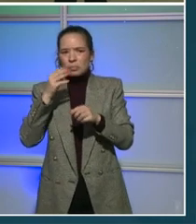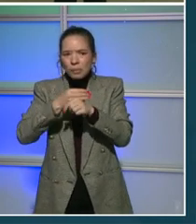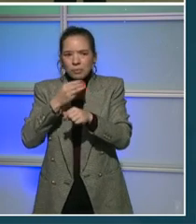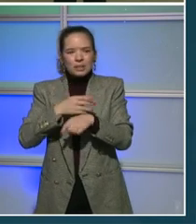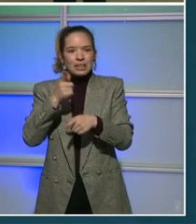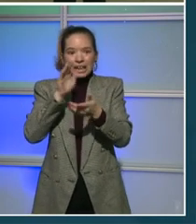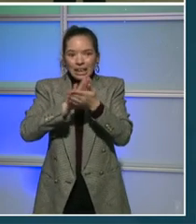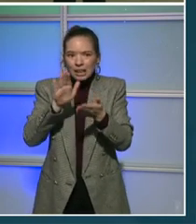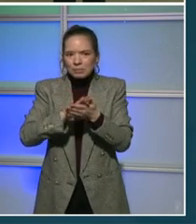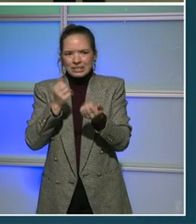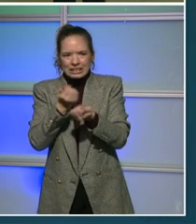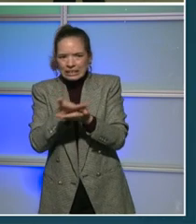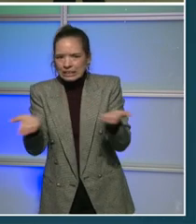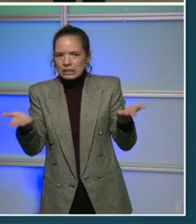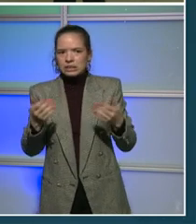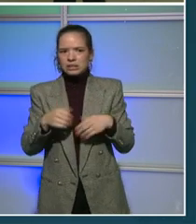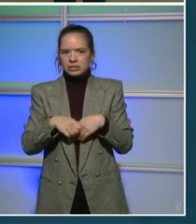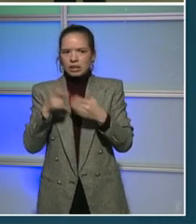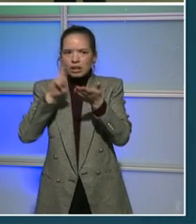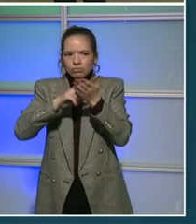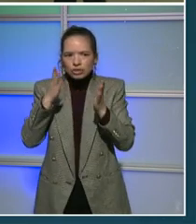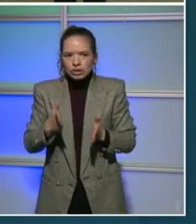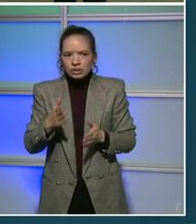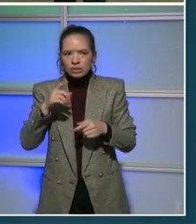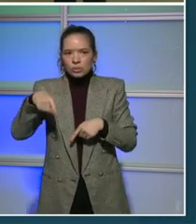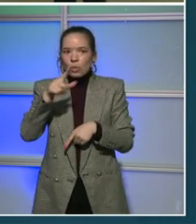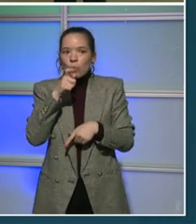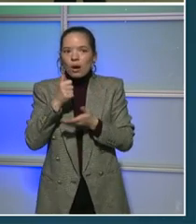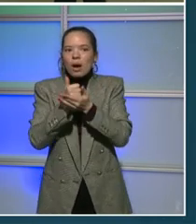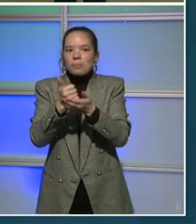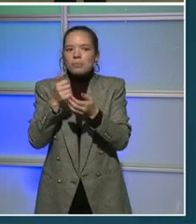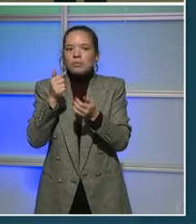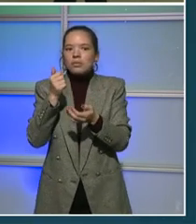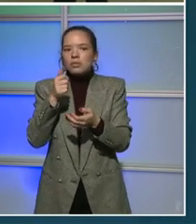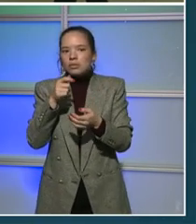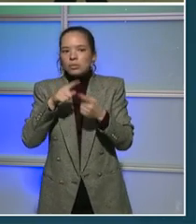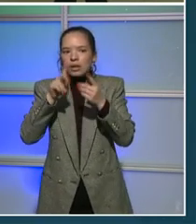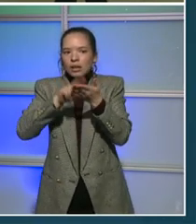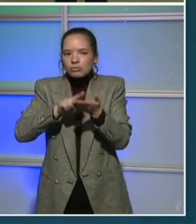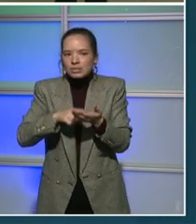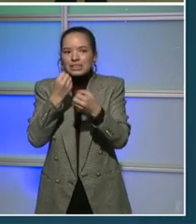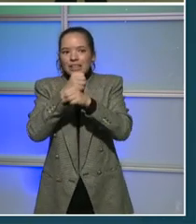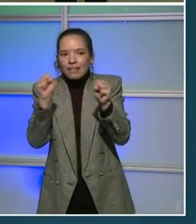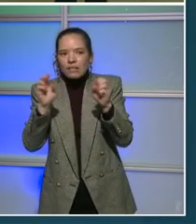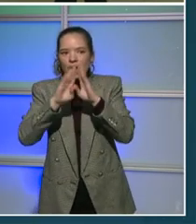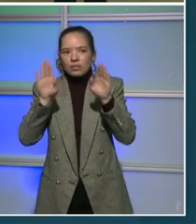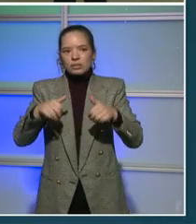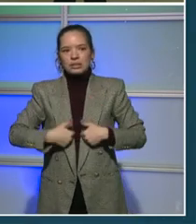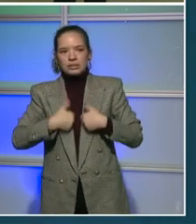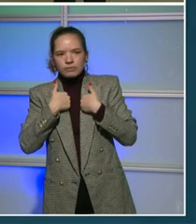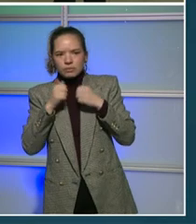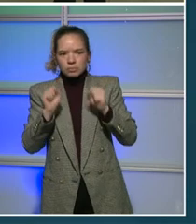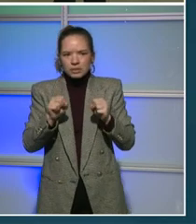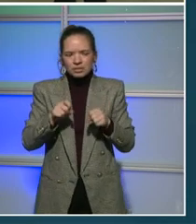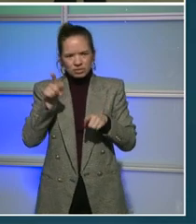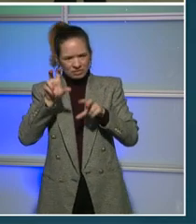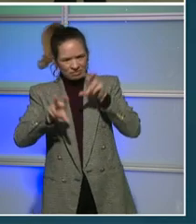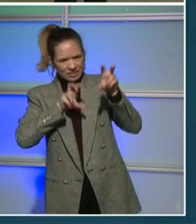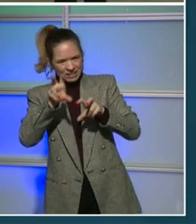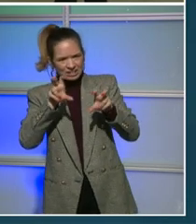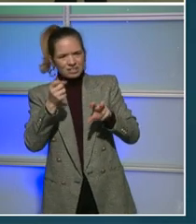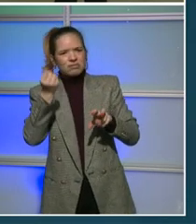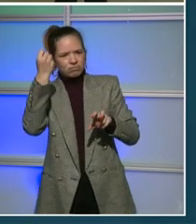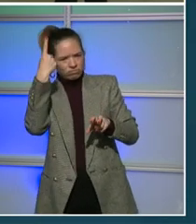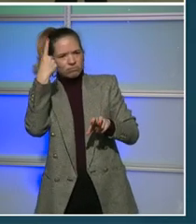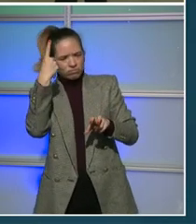How about the contractors and the people who help you keep your home safe and livable? You invest in those things, and I get it, not always